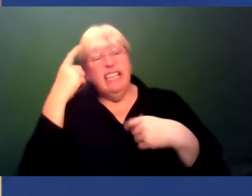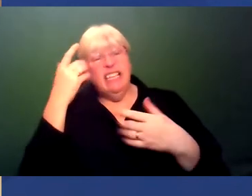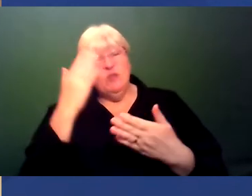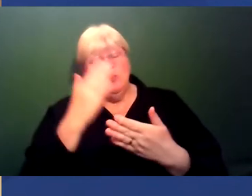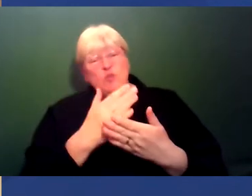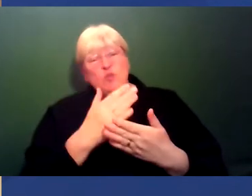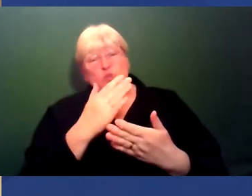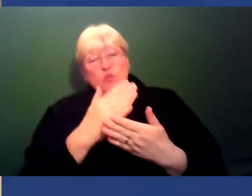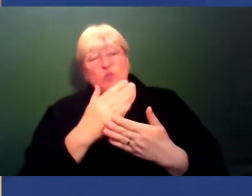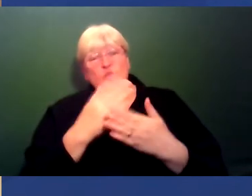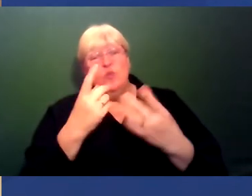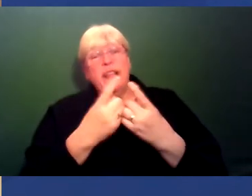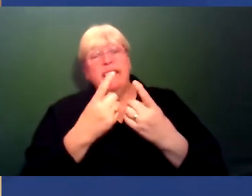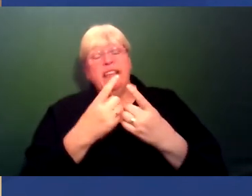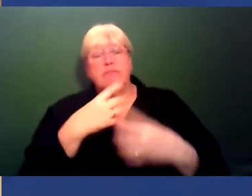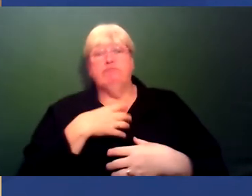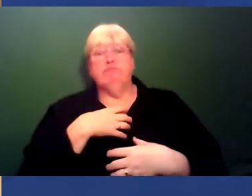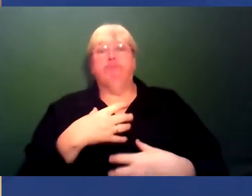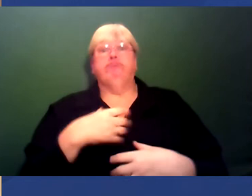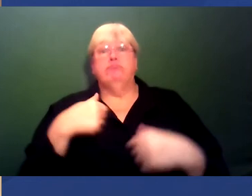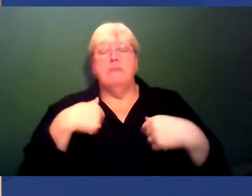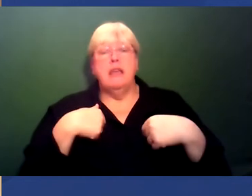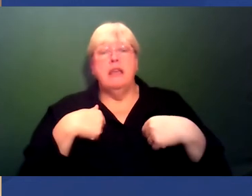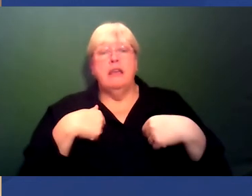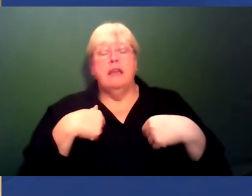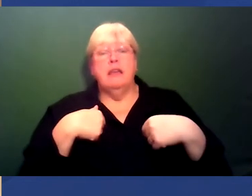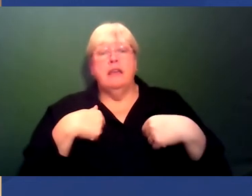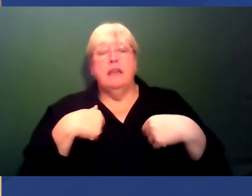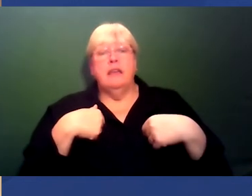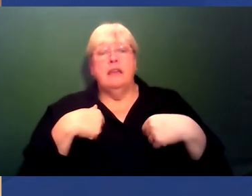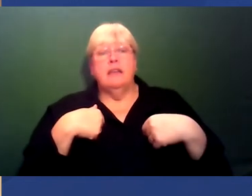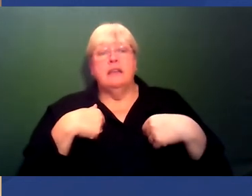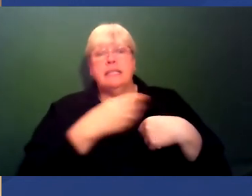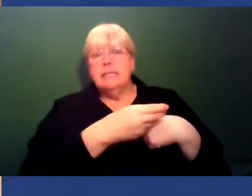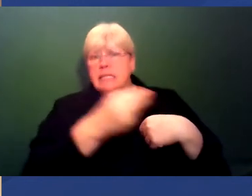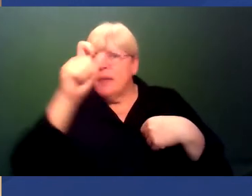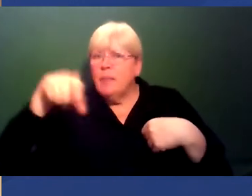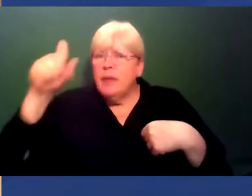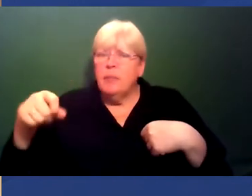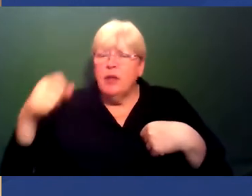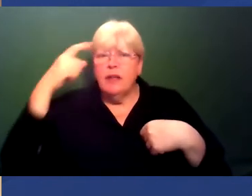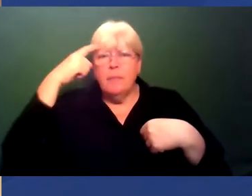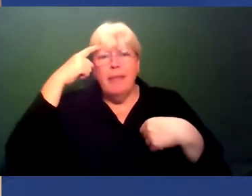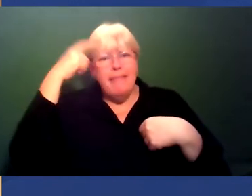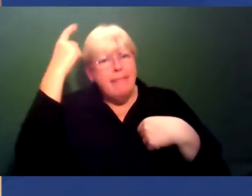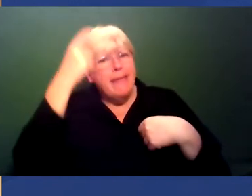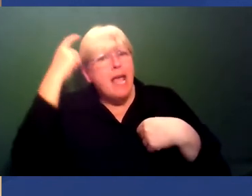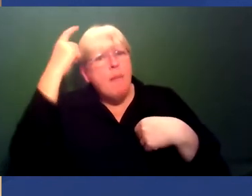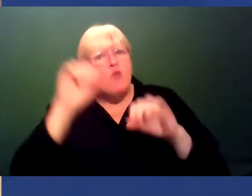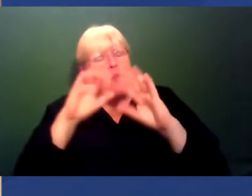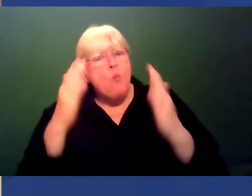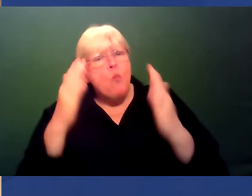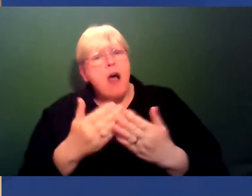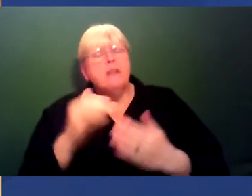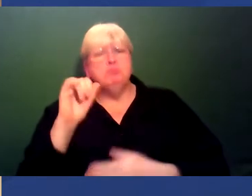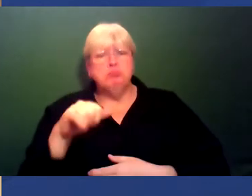so that is one thing that's kind of shocked me is, is some people have probably thought very hard about the world, that in